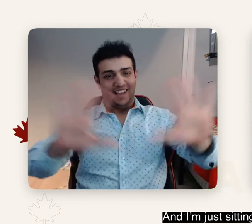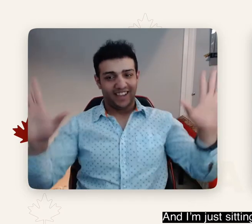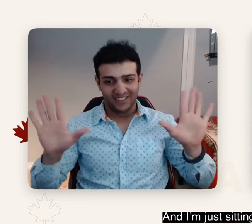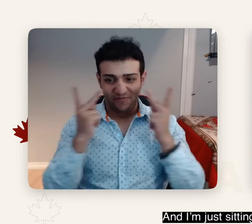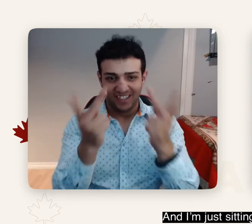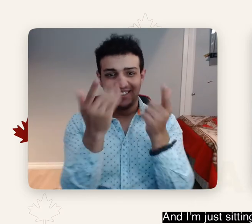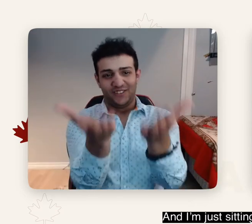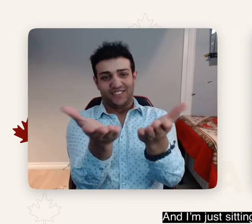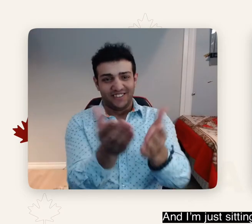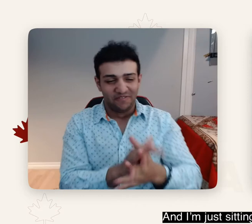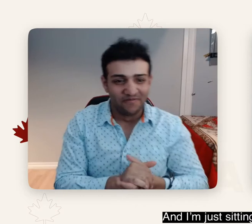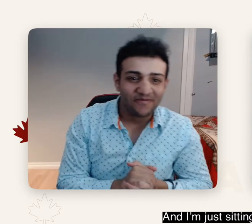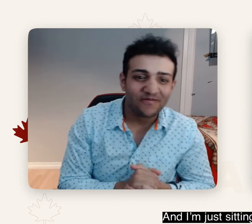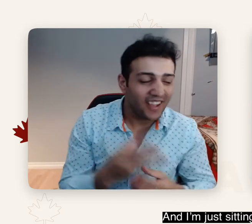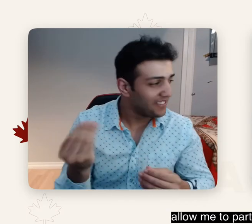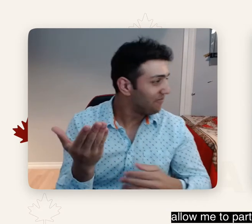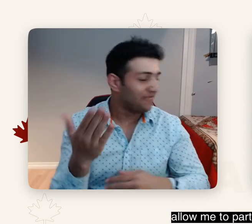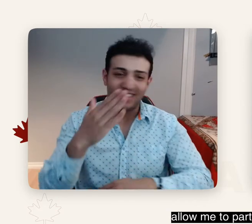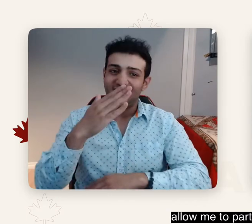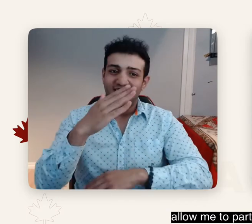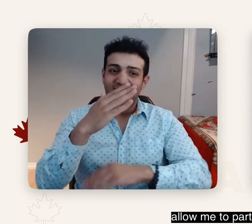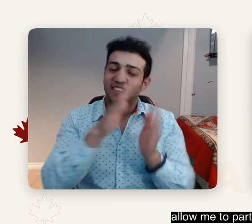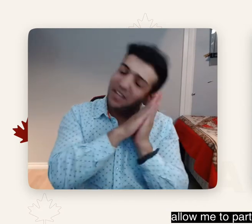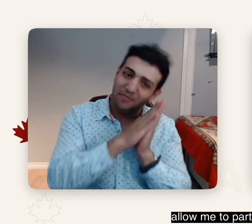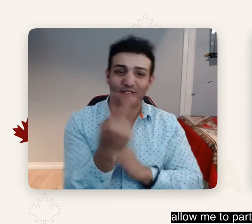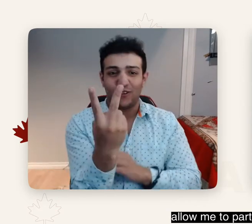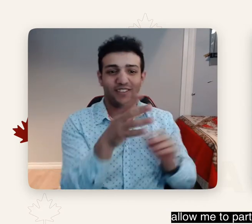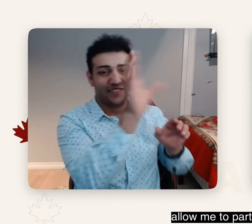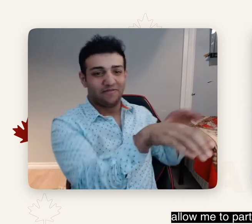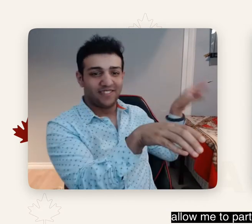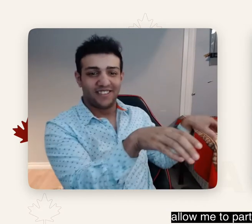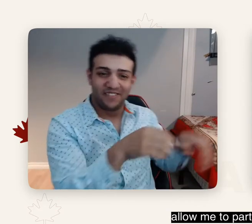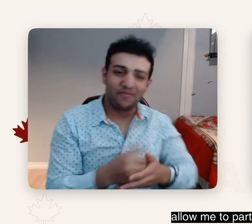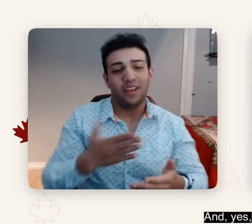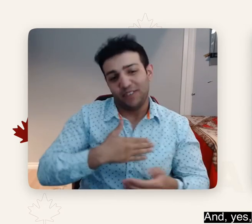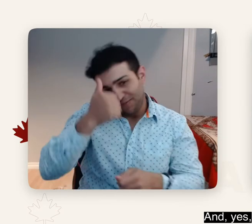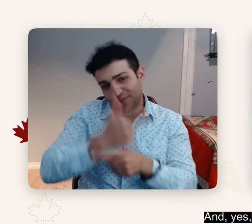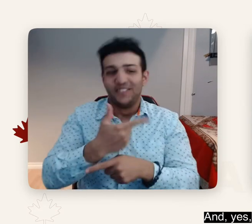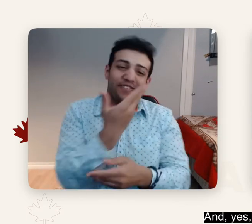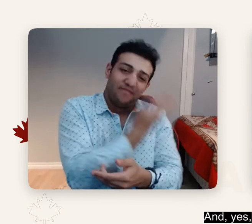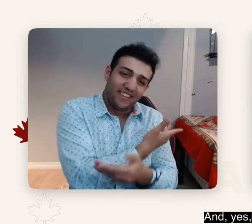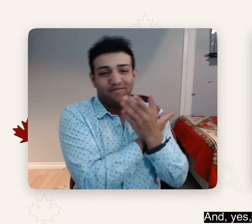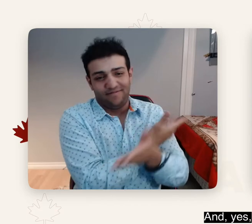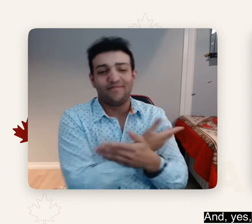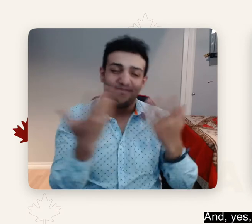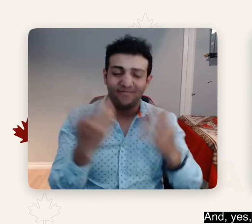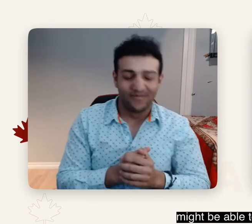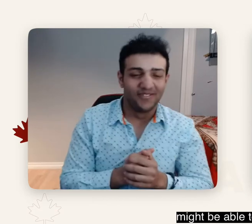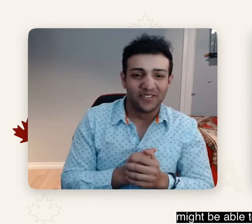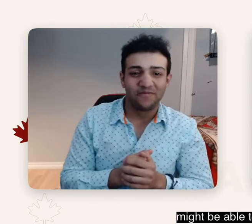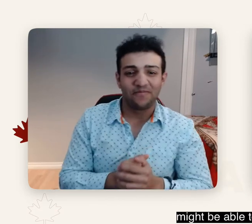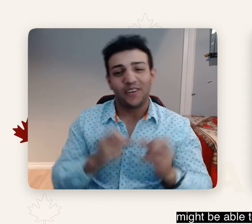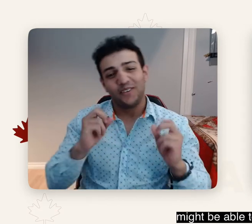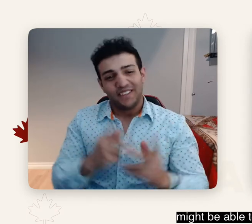And I'm just sitting in front of a computer desk to allow me to participate in today's discussion. And yes, this is also a bedroom and